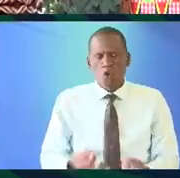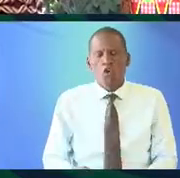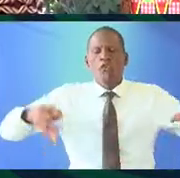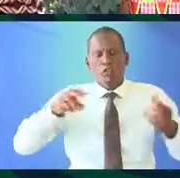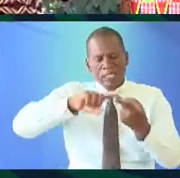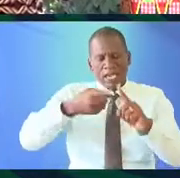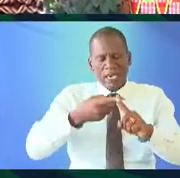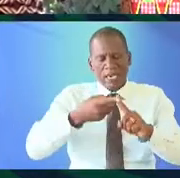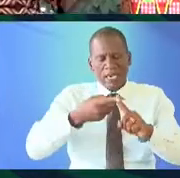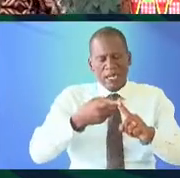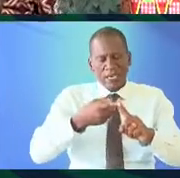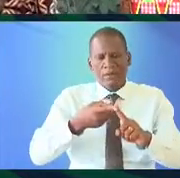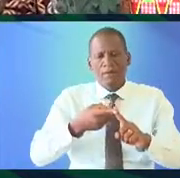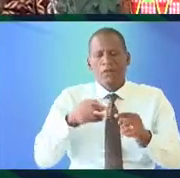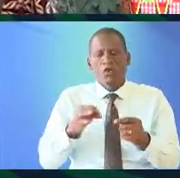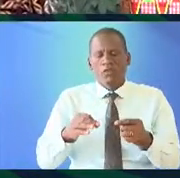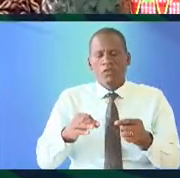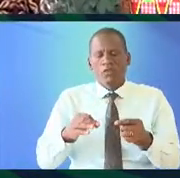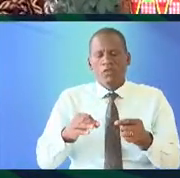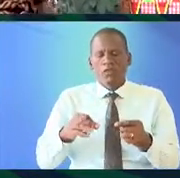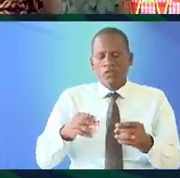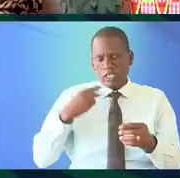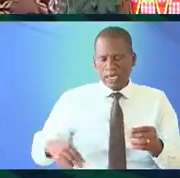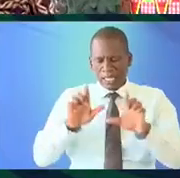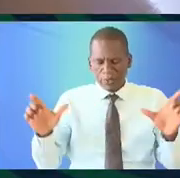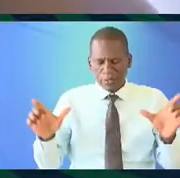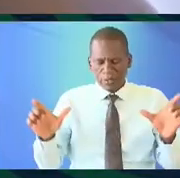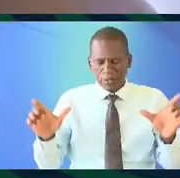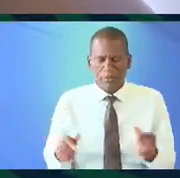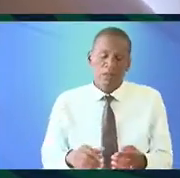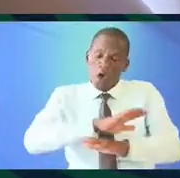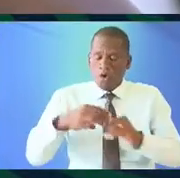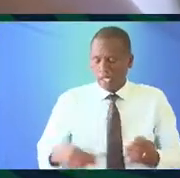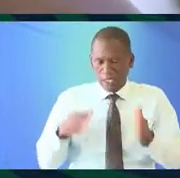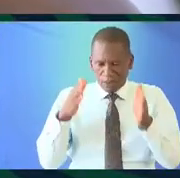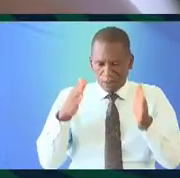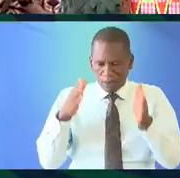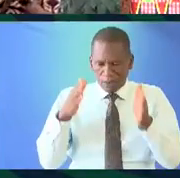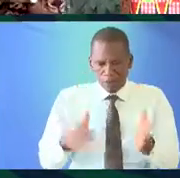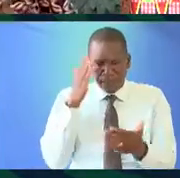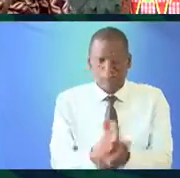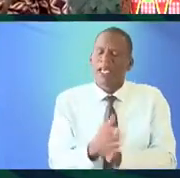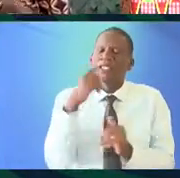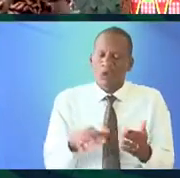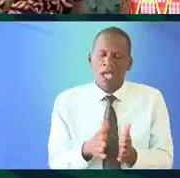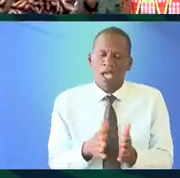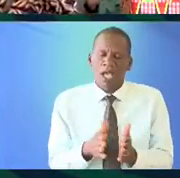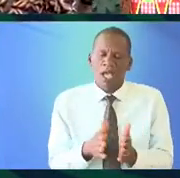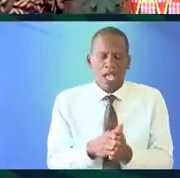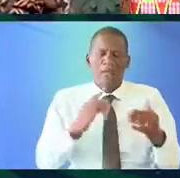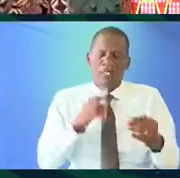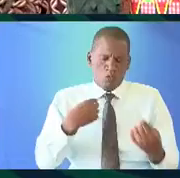official standard Mandarin variety of Chinese but every Chinese person believes and says and